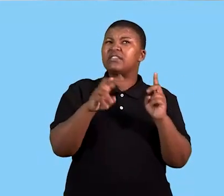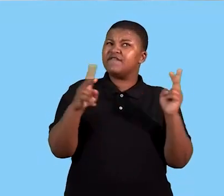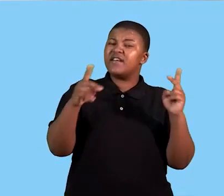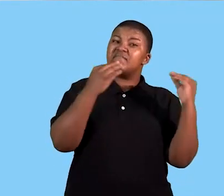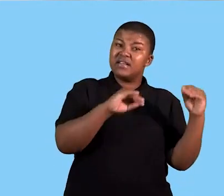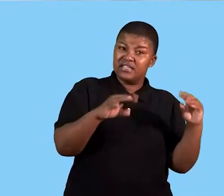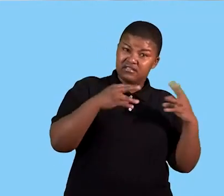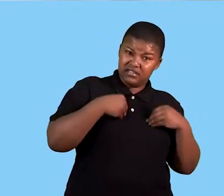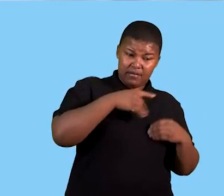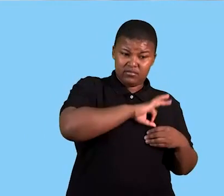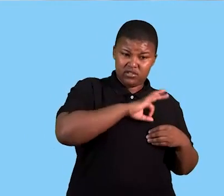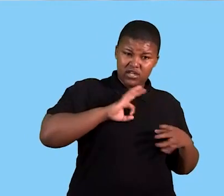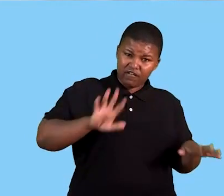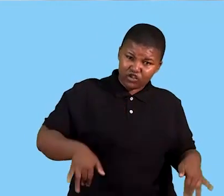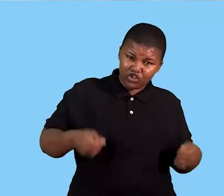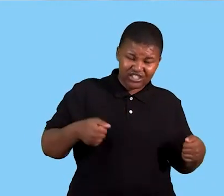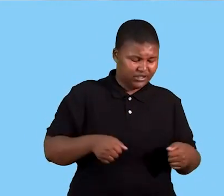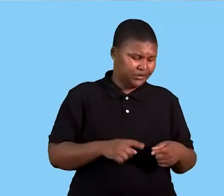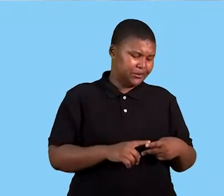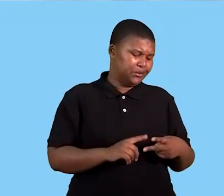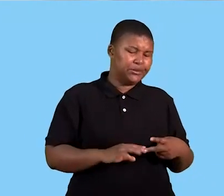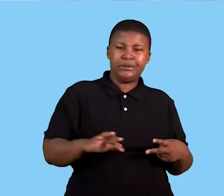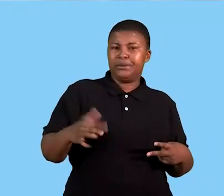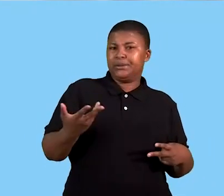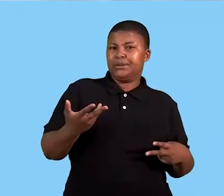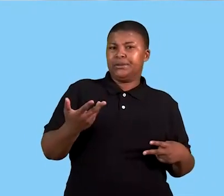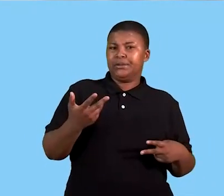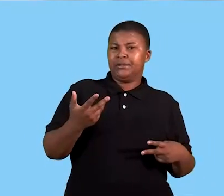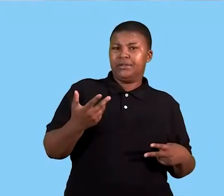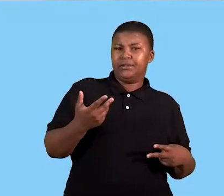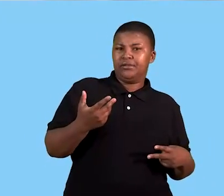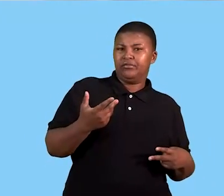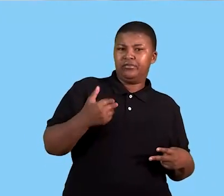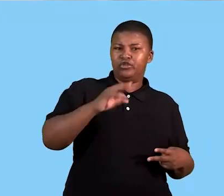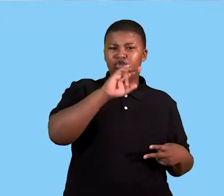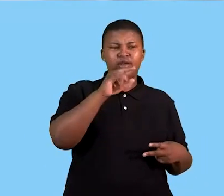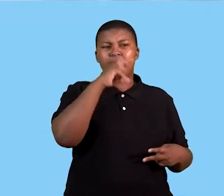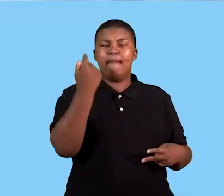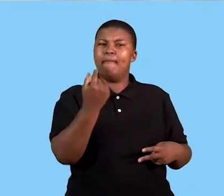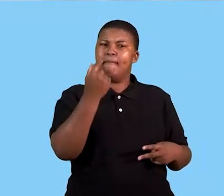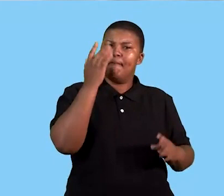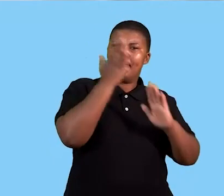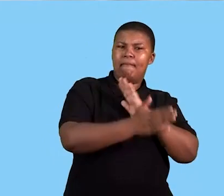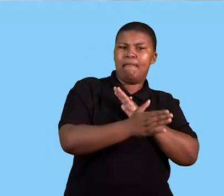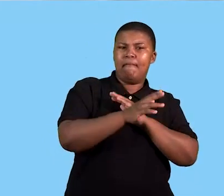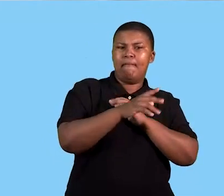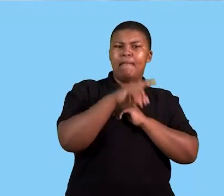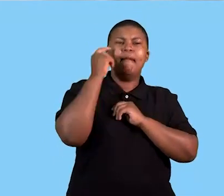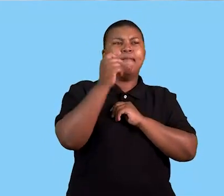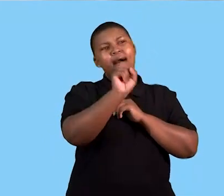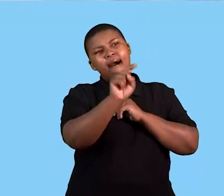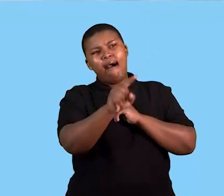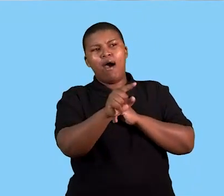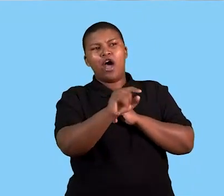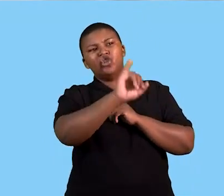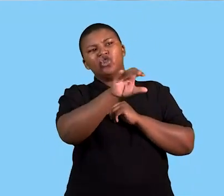a business that allows employees to wear jeans, they address each other on their first names, John and Susan, or